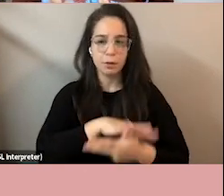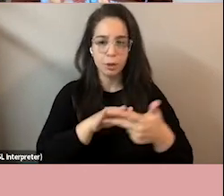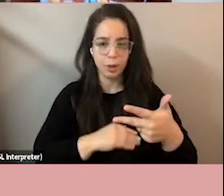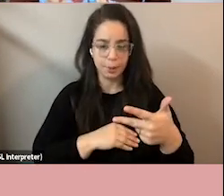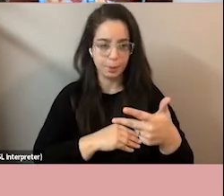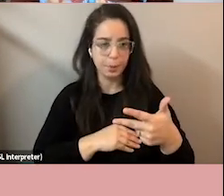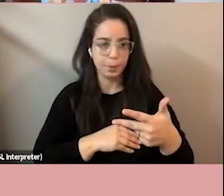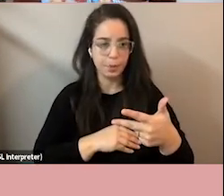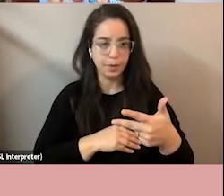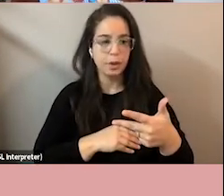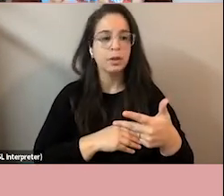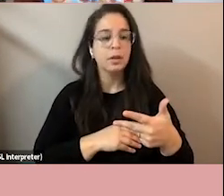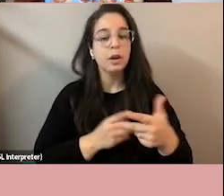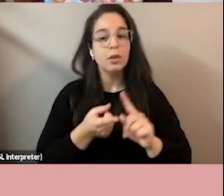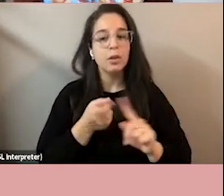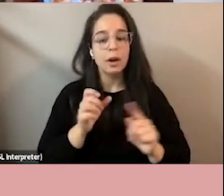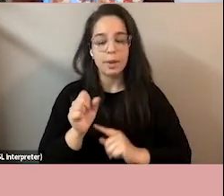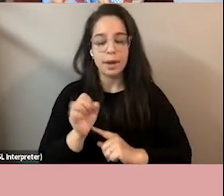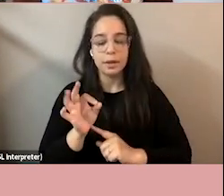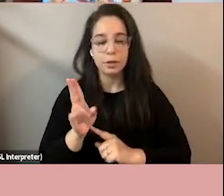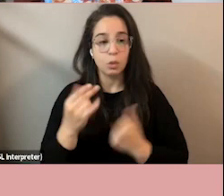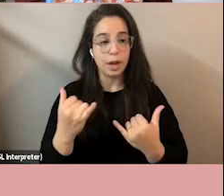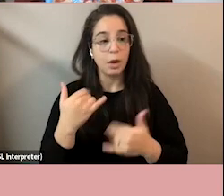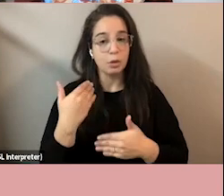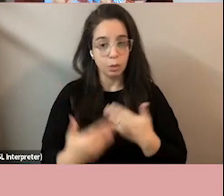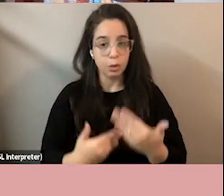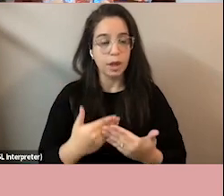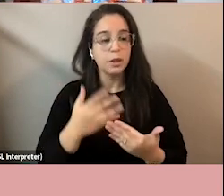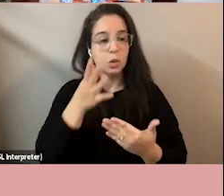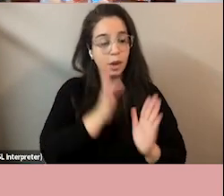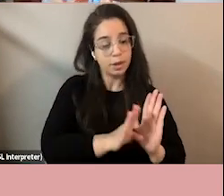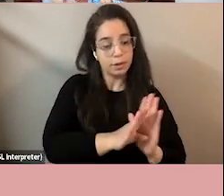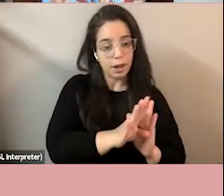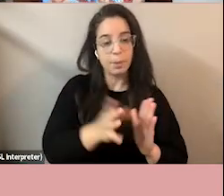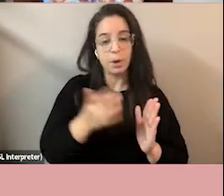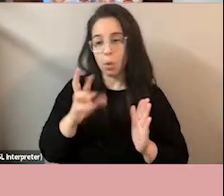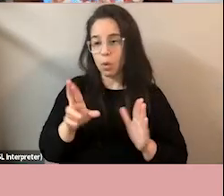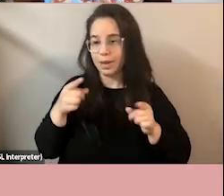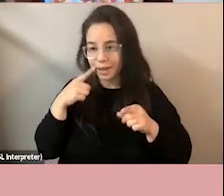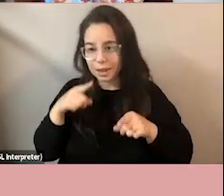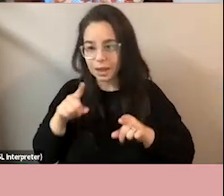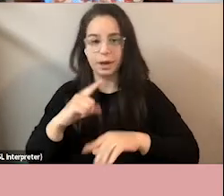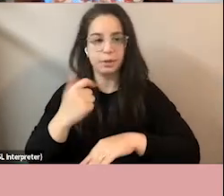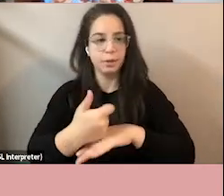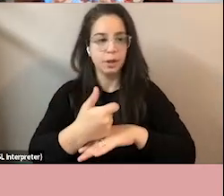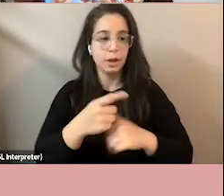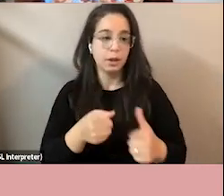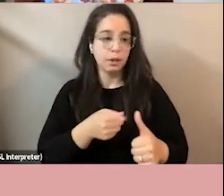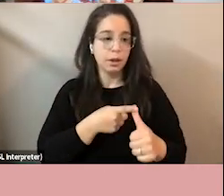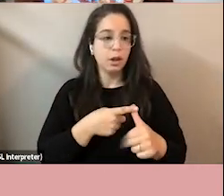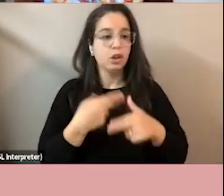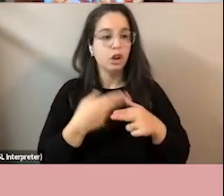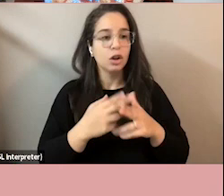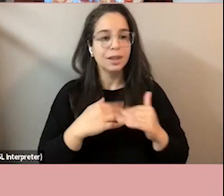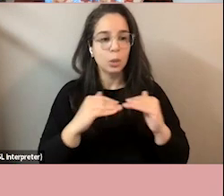at sfu that we are in the process of aligning to or developing one strategic plan is the what we call the